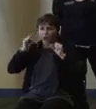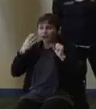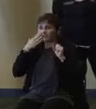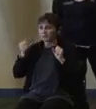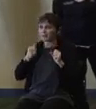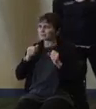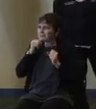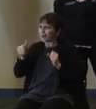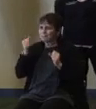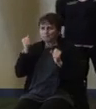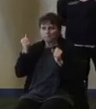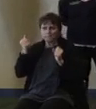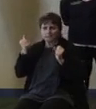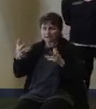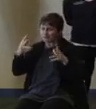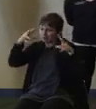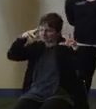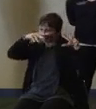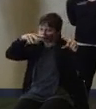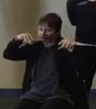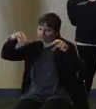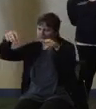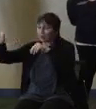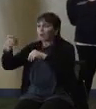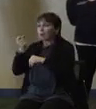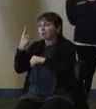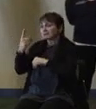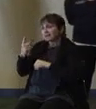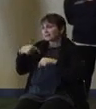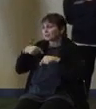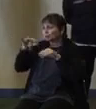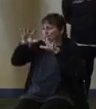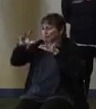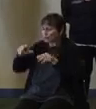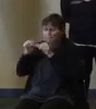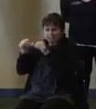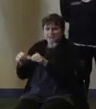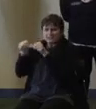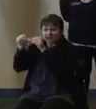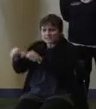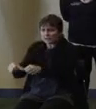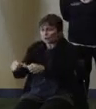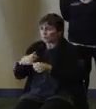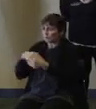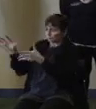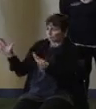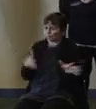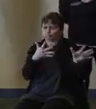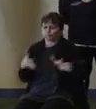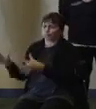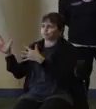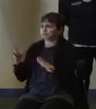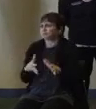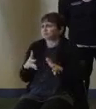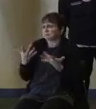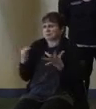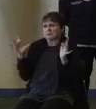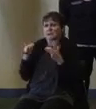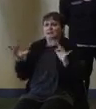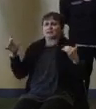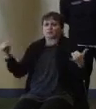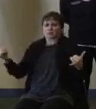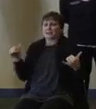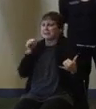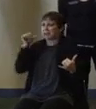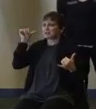we're not out of the woods yet, so this storm has still got many hours left in it, but the winds are clearly not today what they were yesterday. So I think you said we had